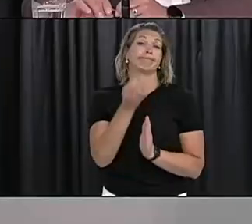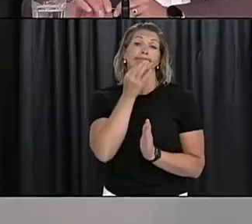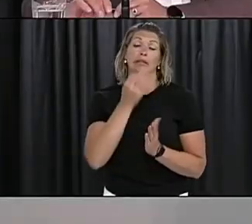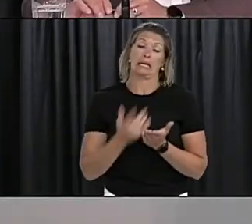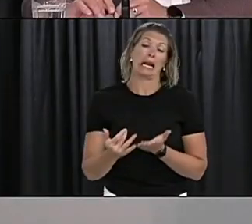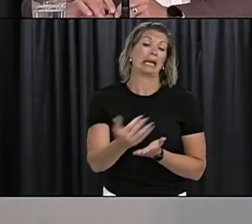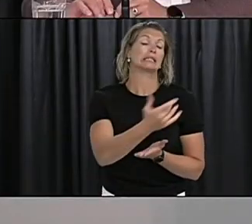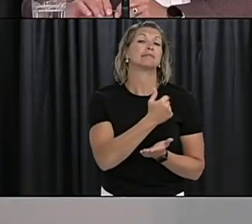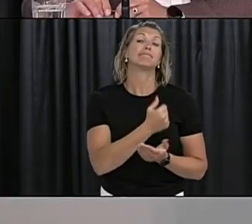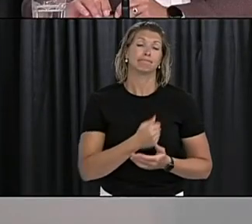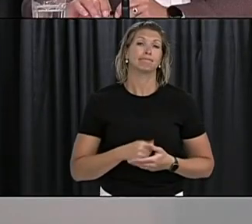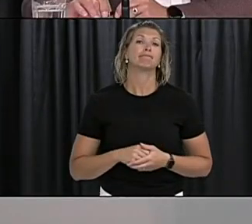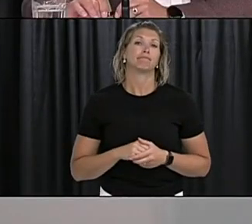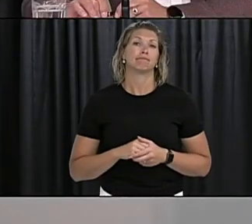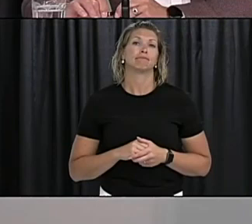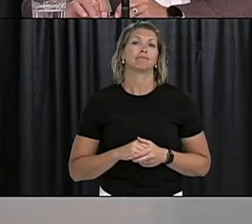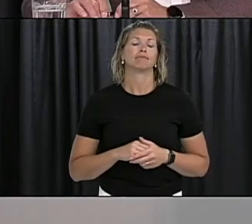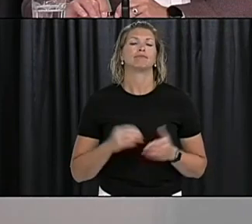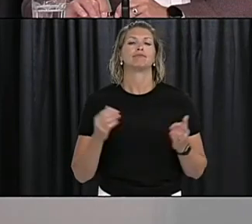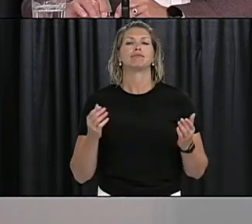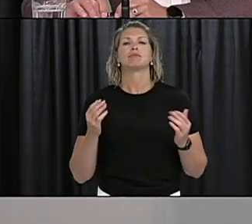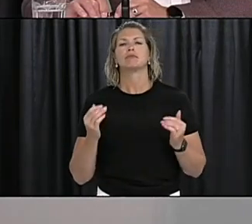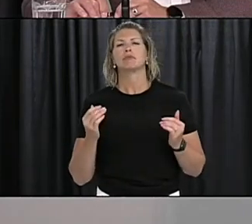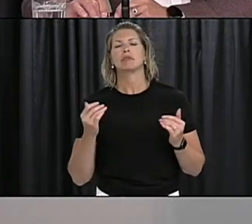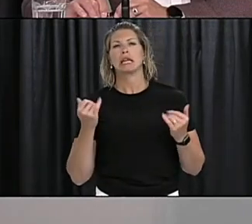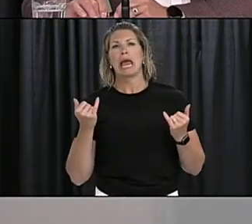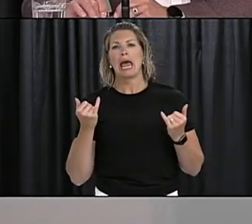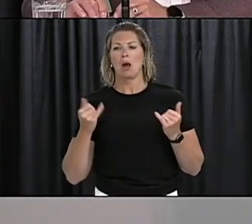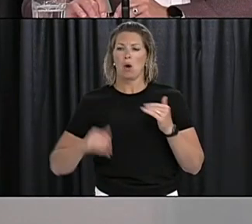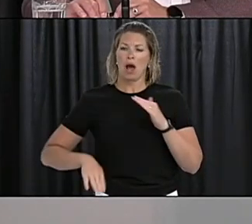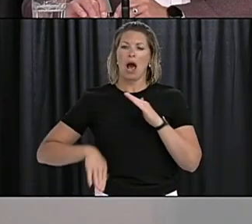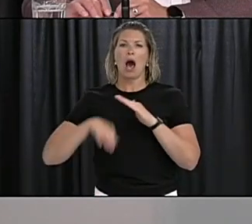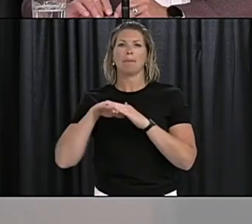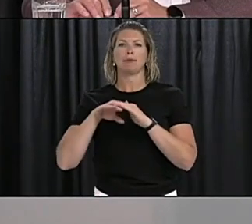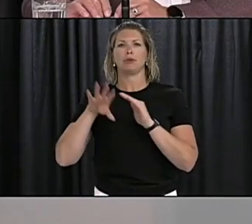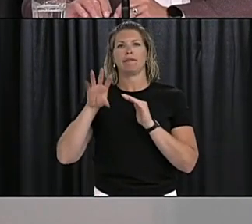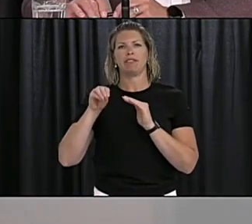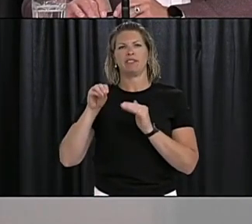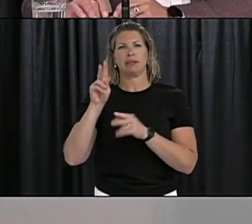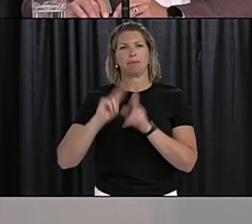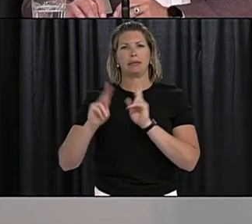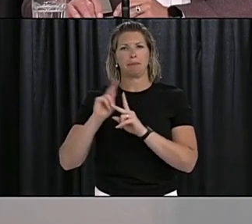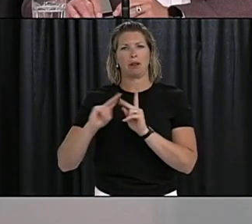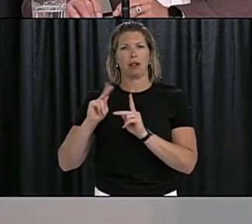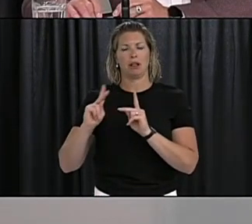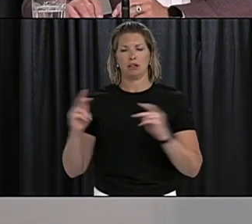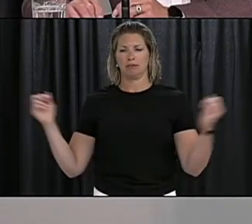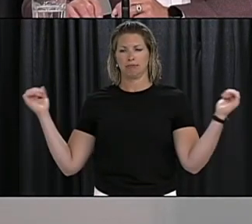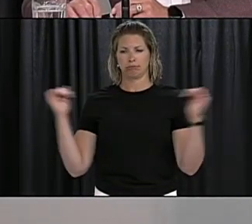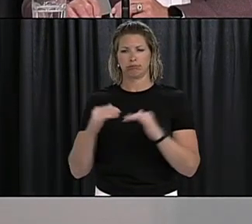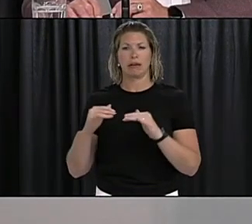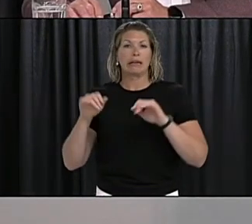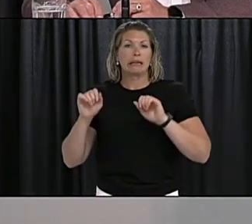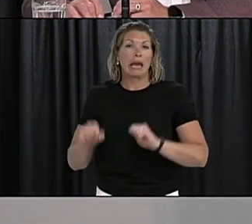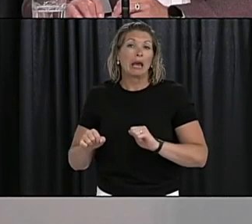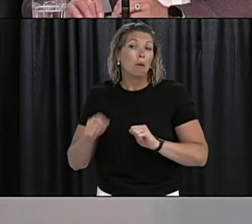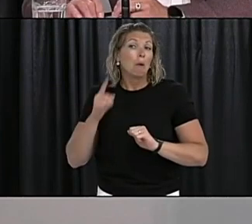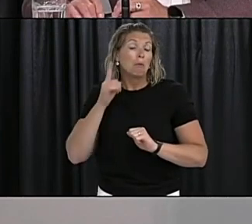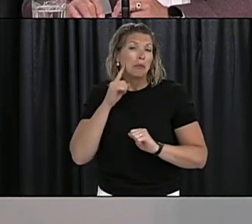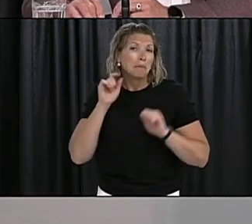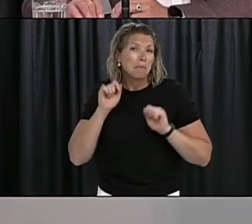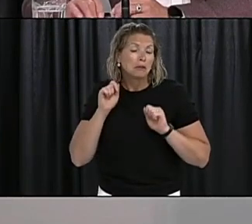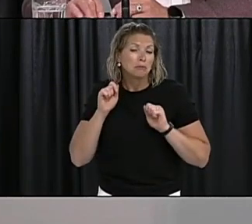and right now in level two 50 people is the limit for gatherings in the province is there any plan to expand that number despite not going to level